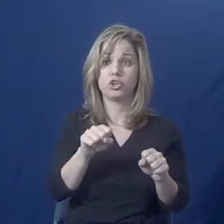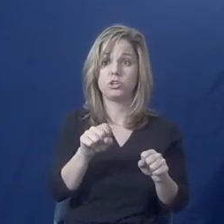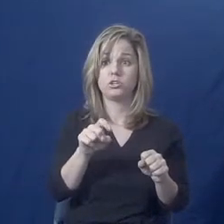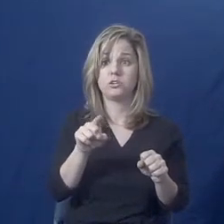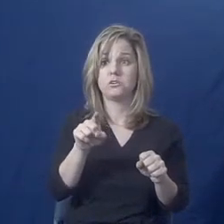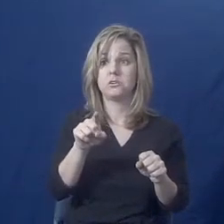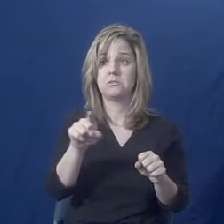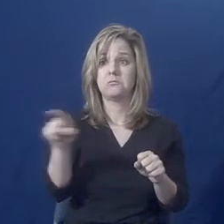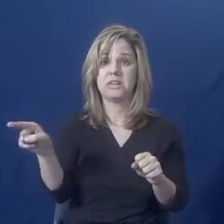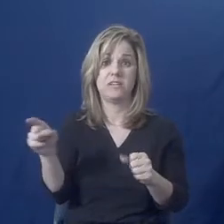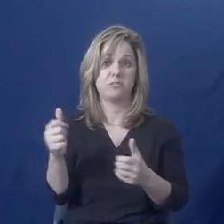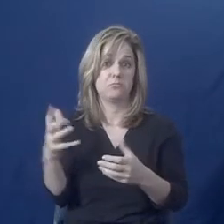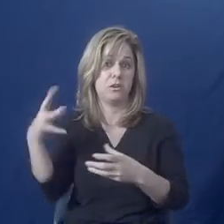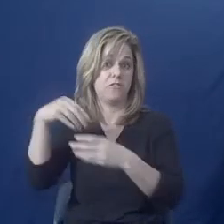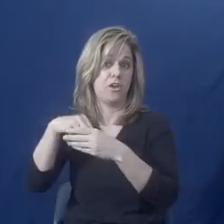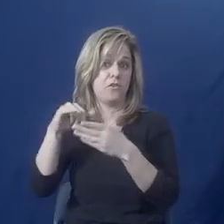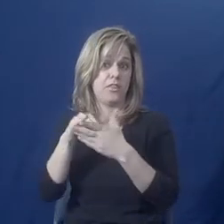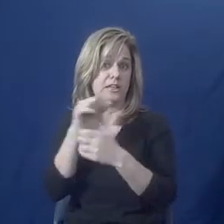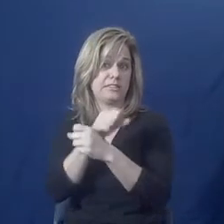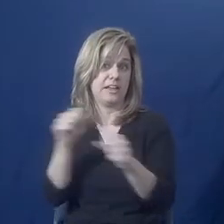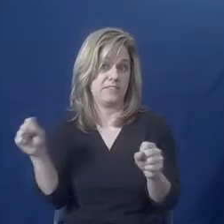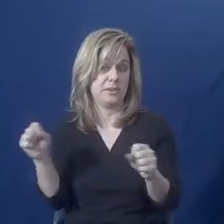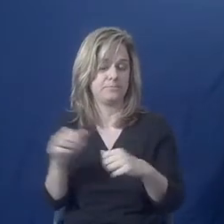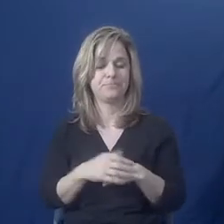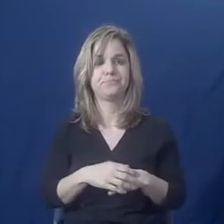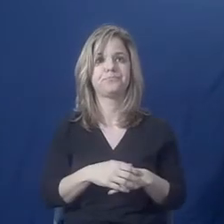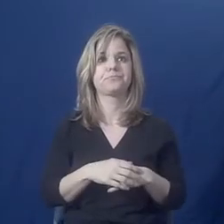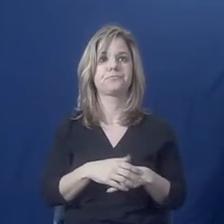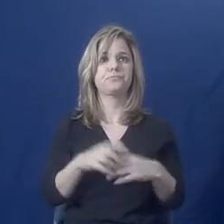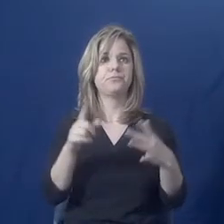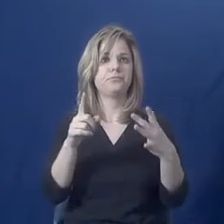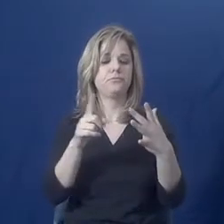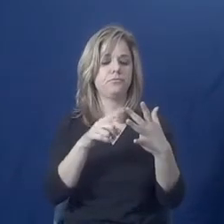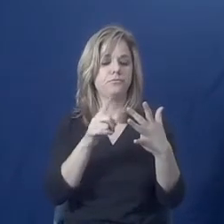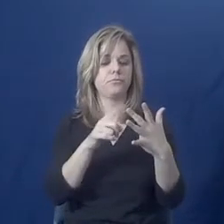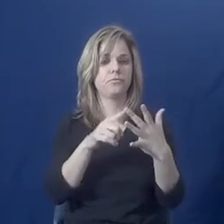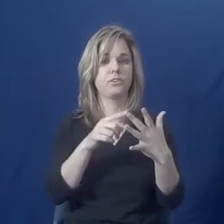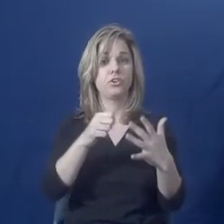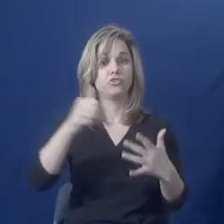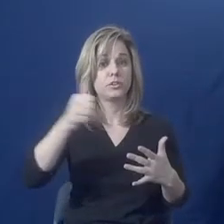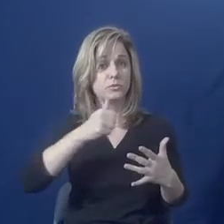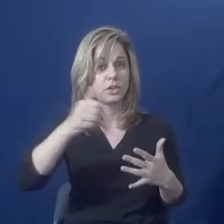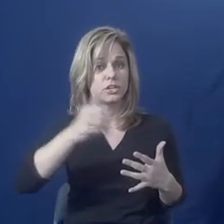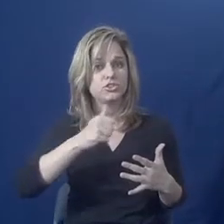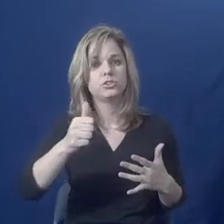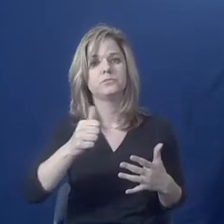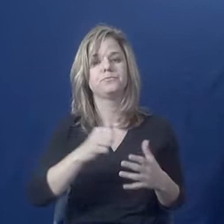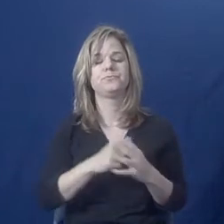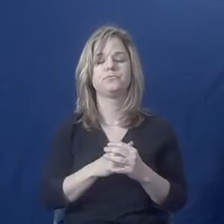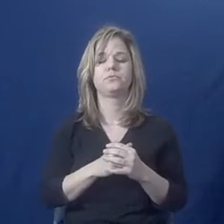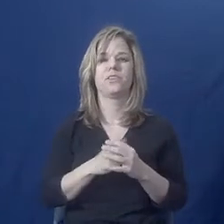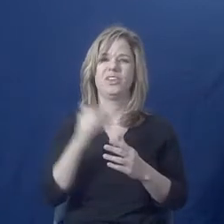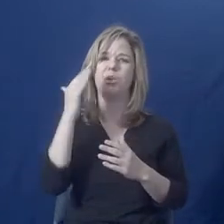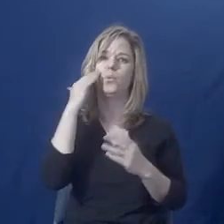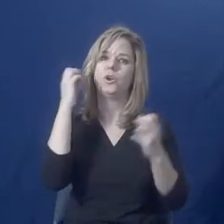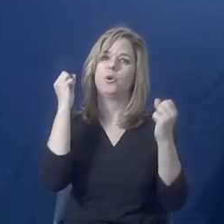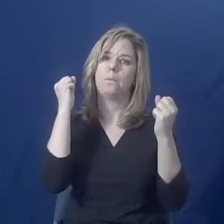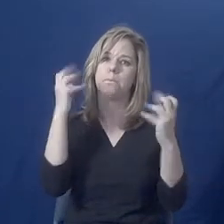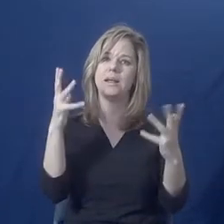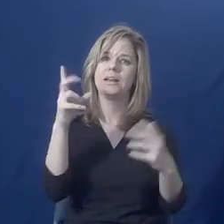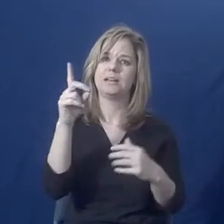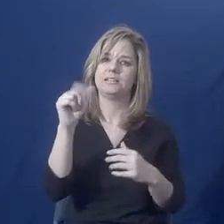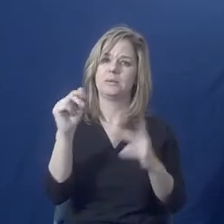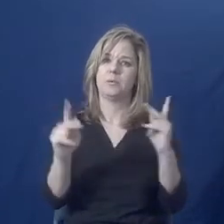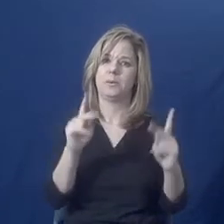safety? What's their transportation like? We know for many people with disabilities and especially